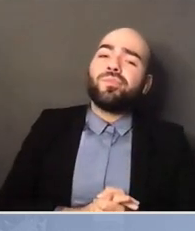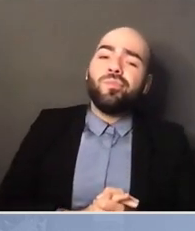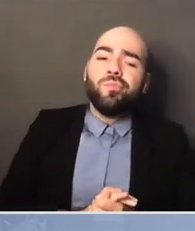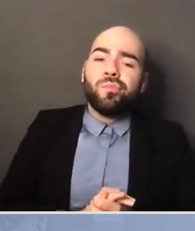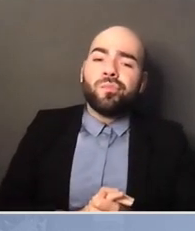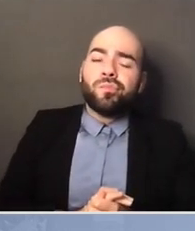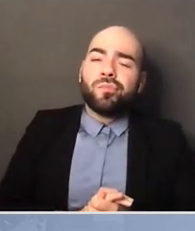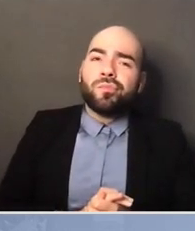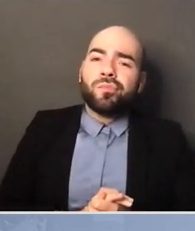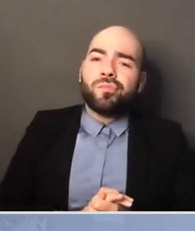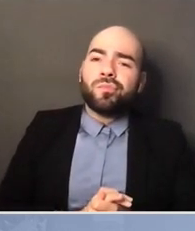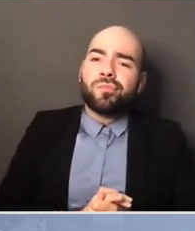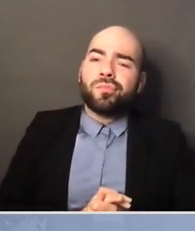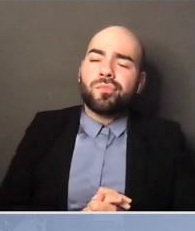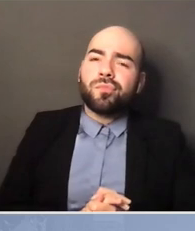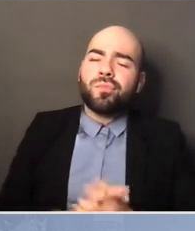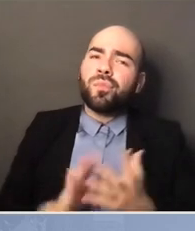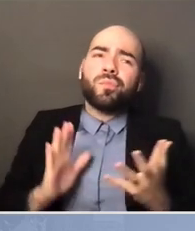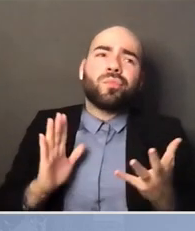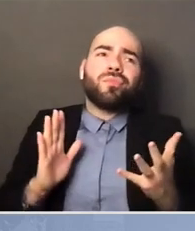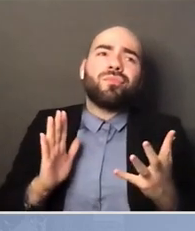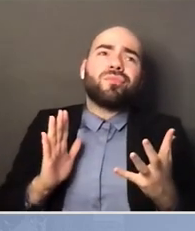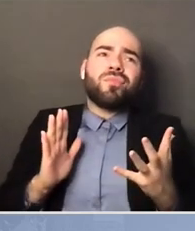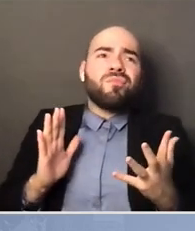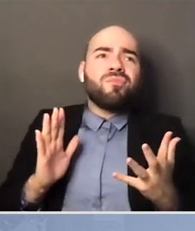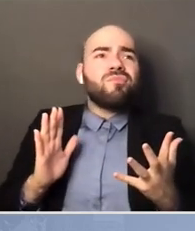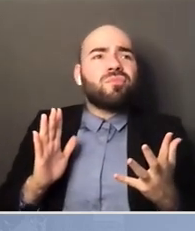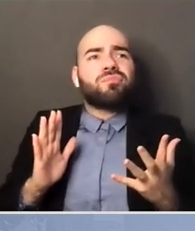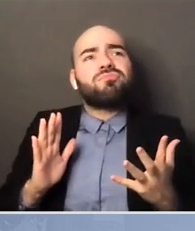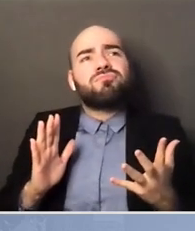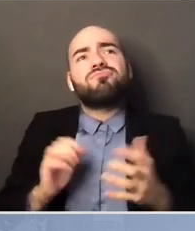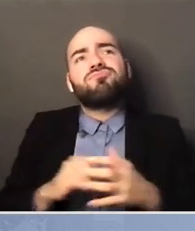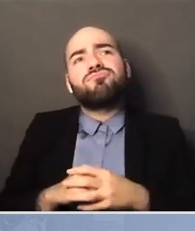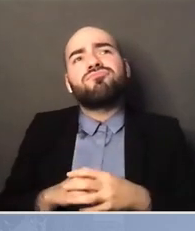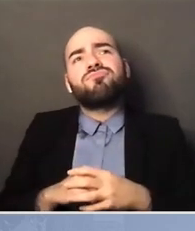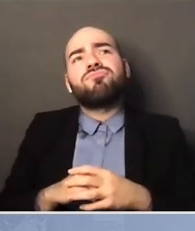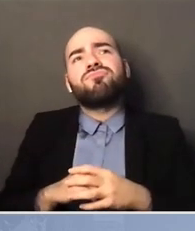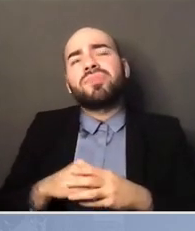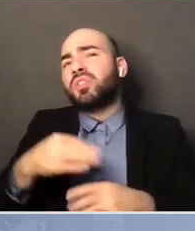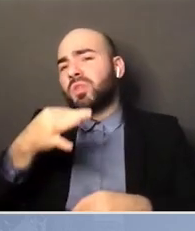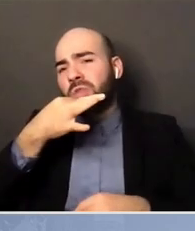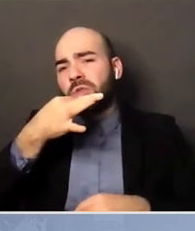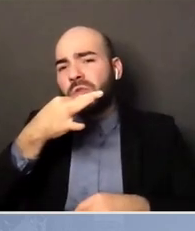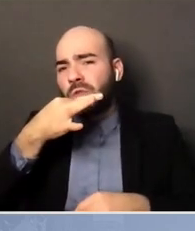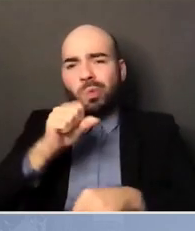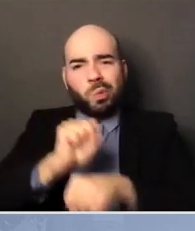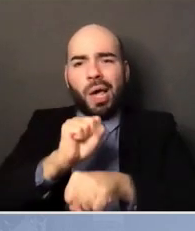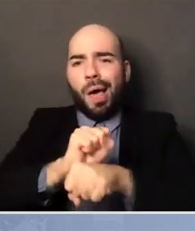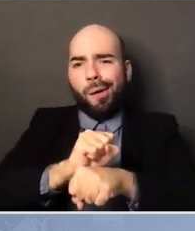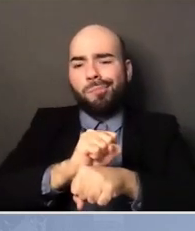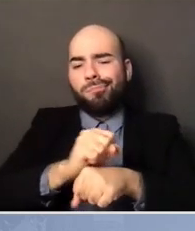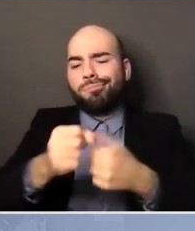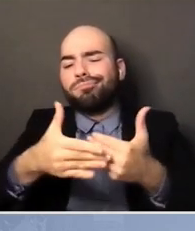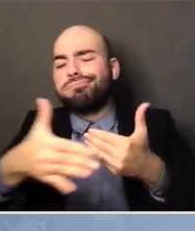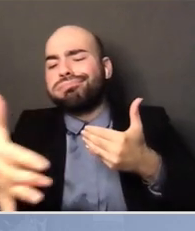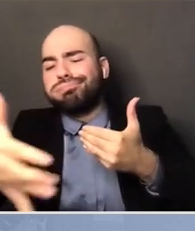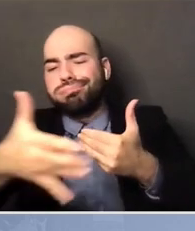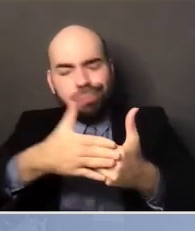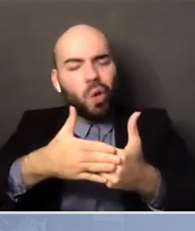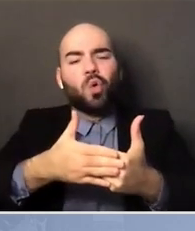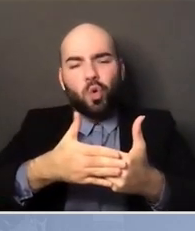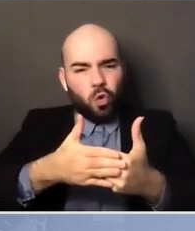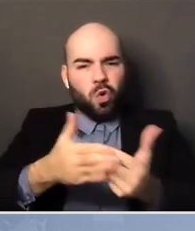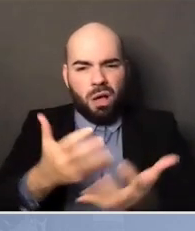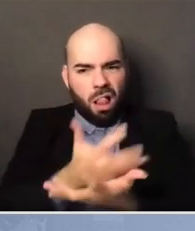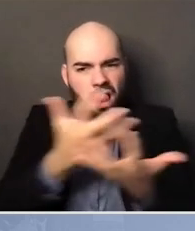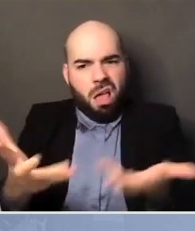Look, we're going to have a big task ahead of us in providing a better